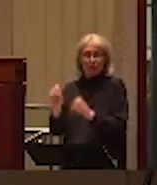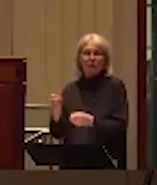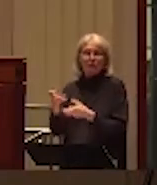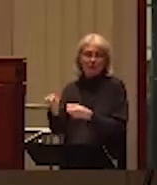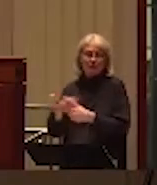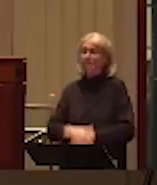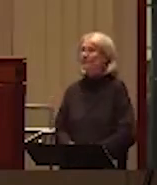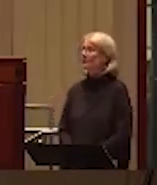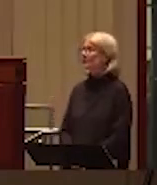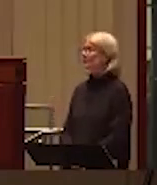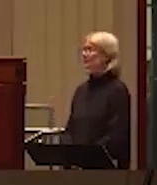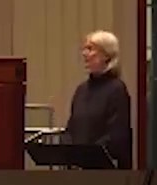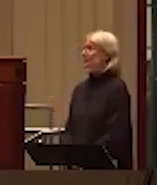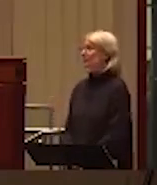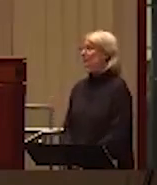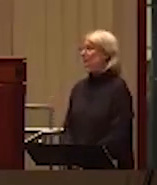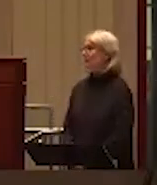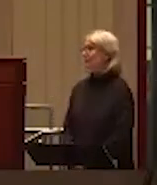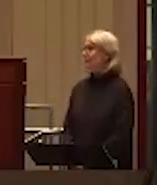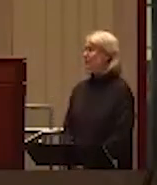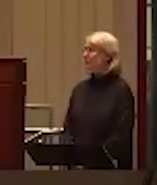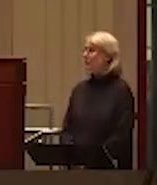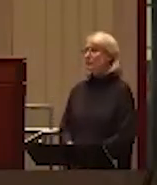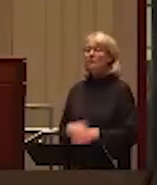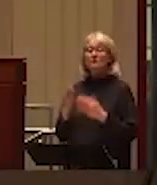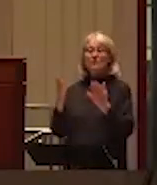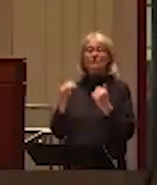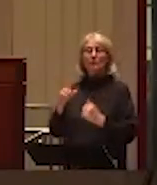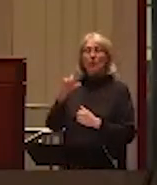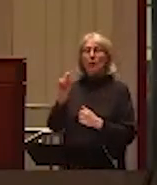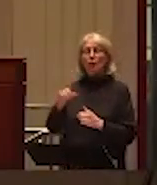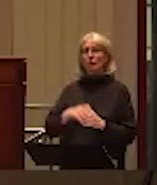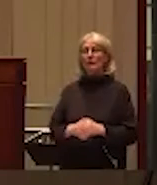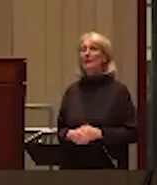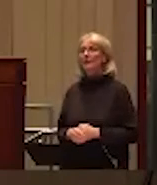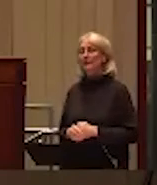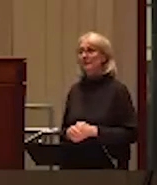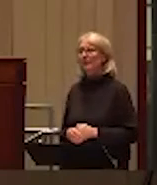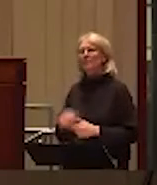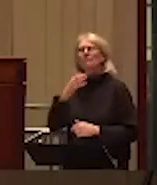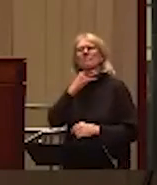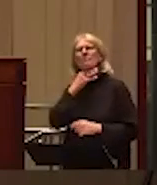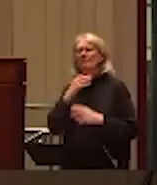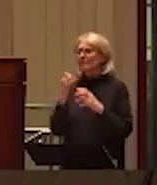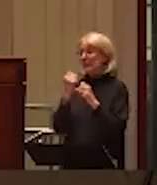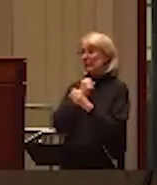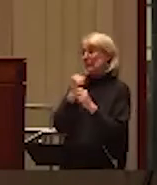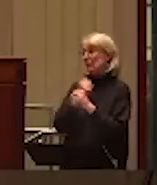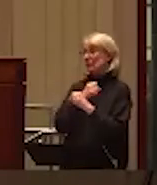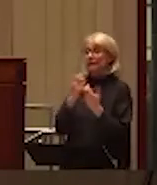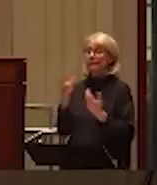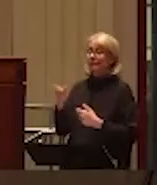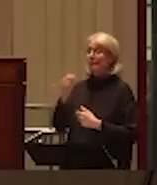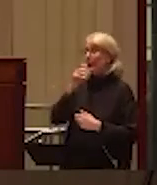Another question. While it might be ignorant to assume, is there any statistics on if abusive women towards